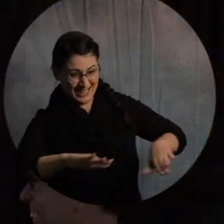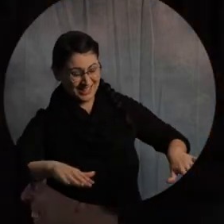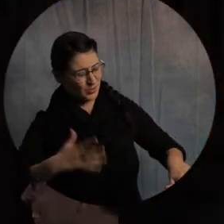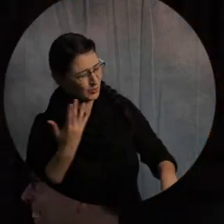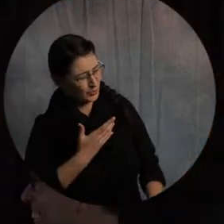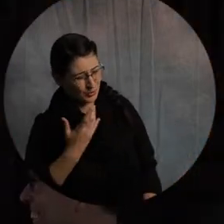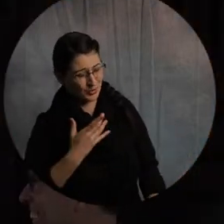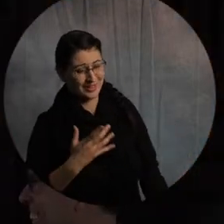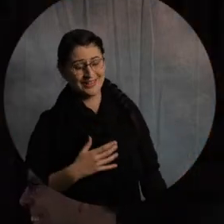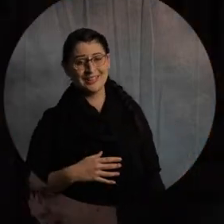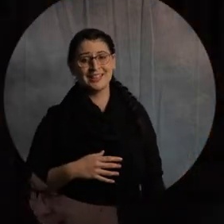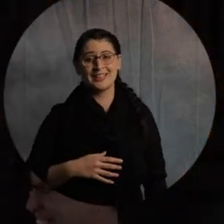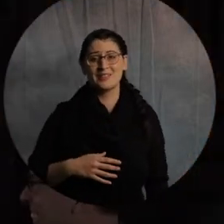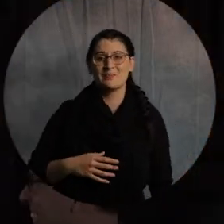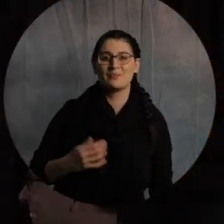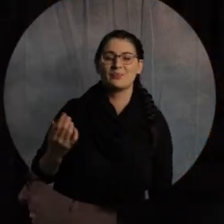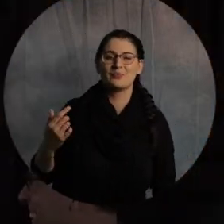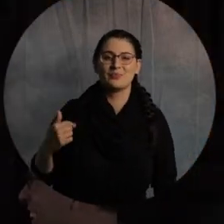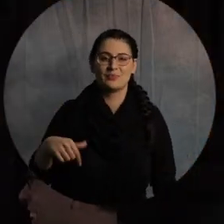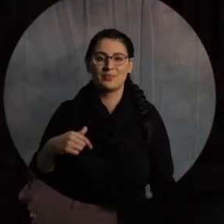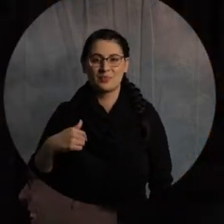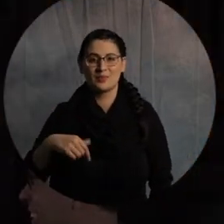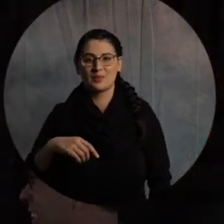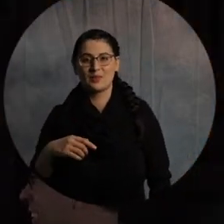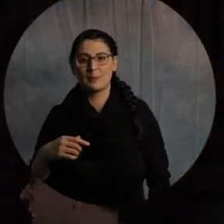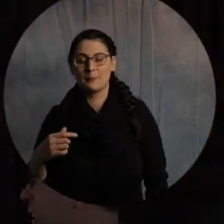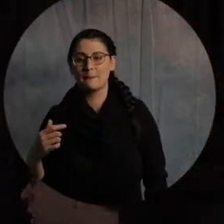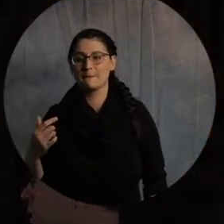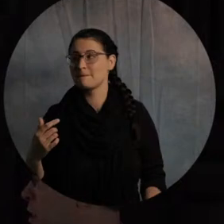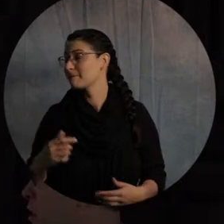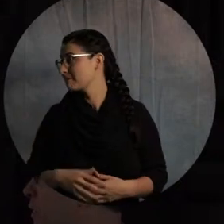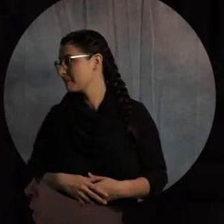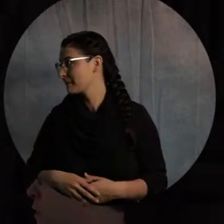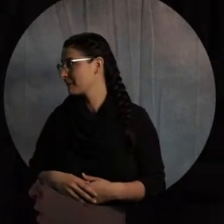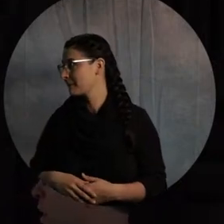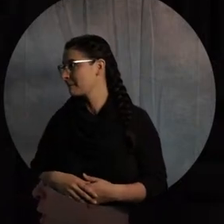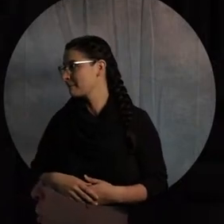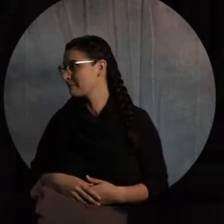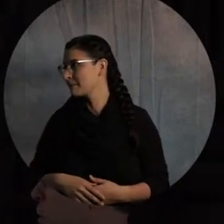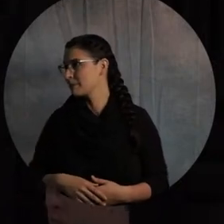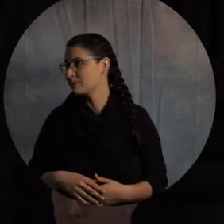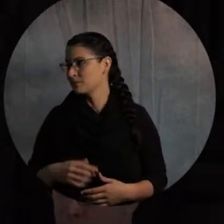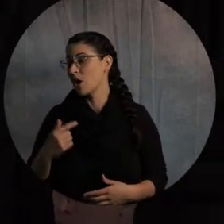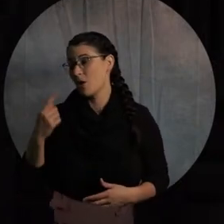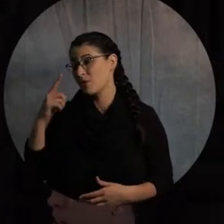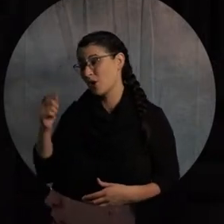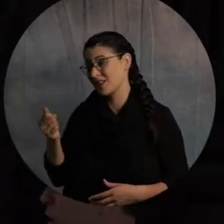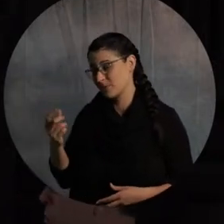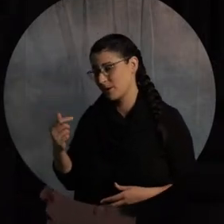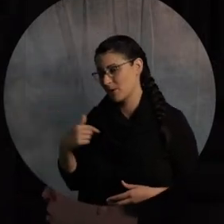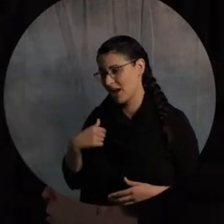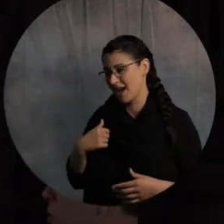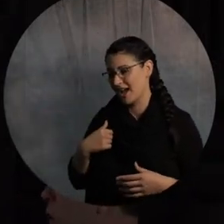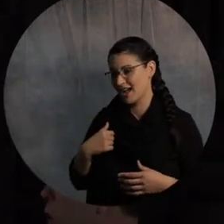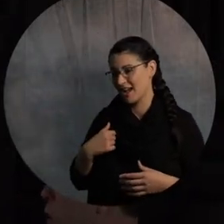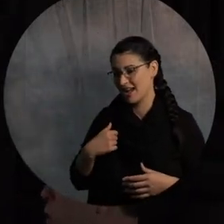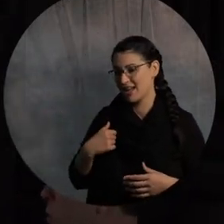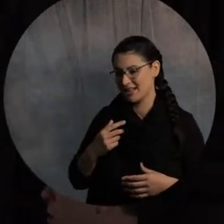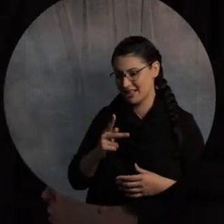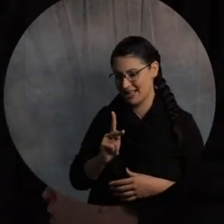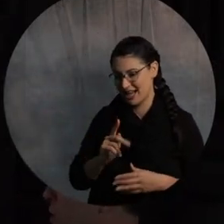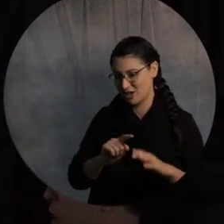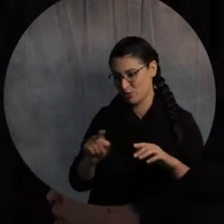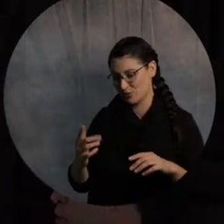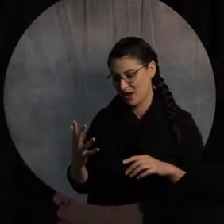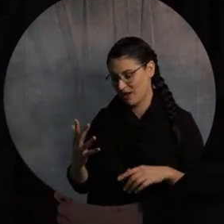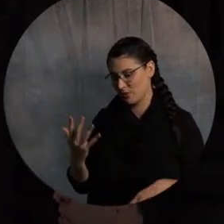the preschool, right? We don't have K-5 now, all right? You did preschool for a while, too, though, didn't you? For a very little while. We found out that preschool is a whole